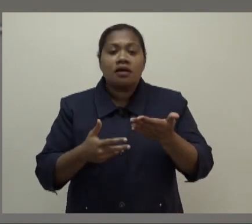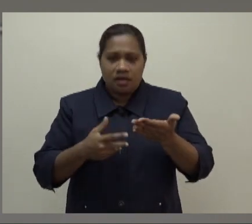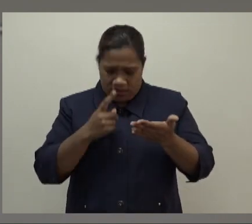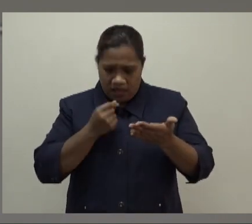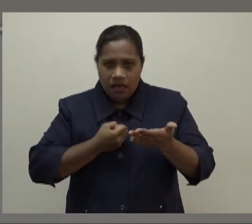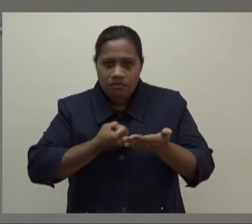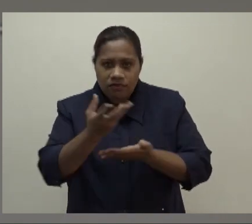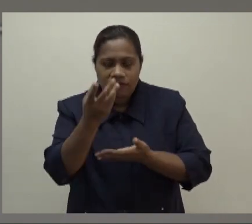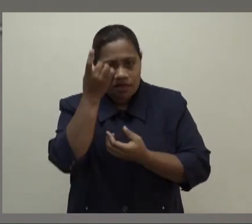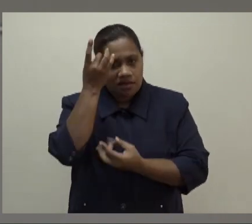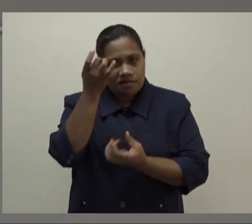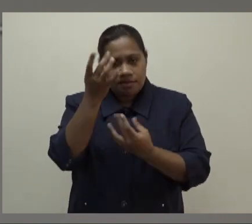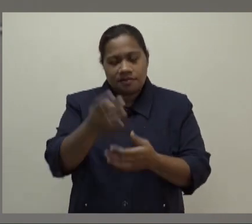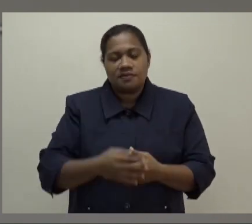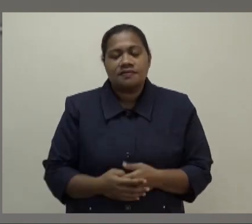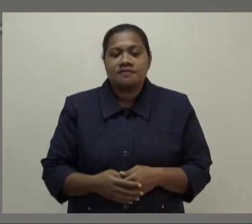Any more questions?